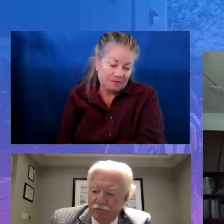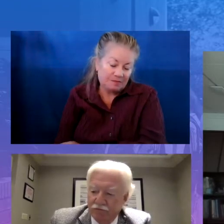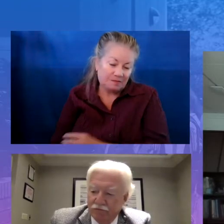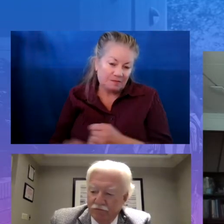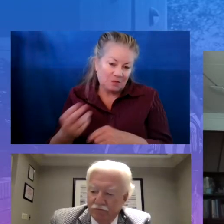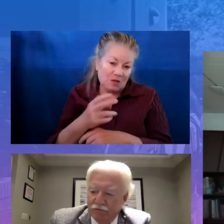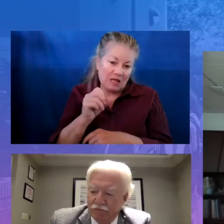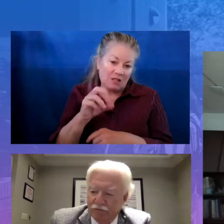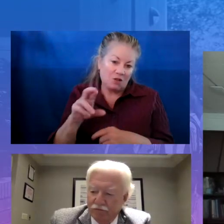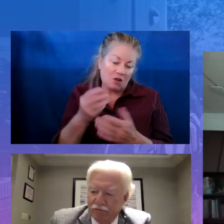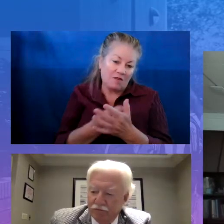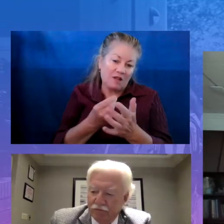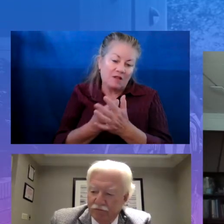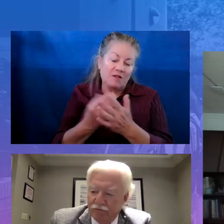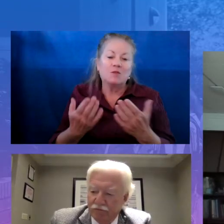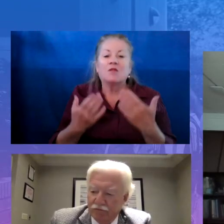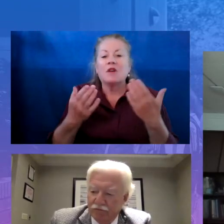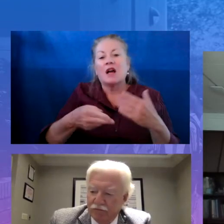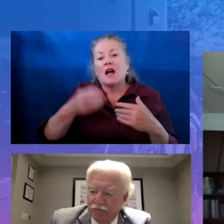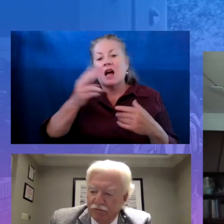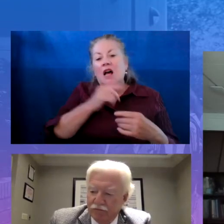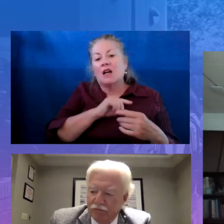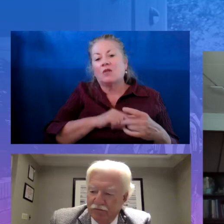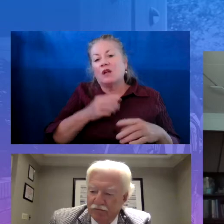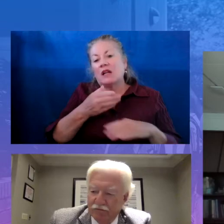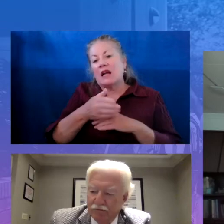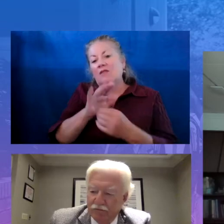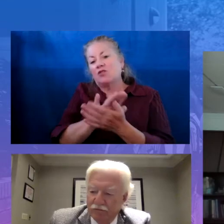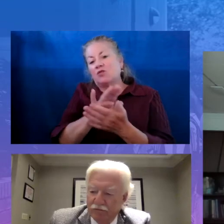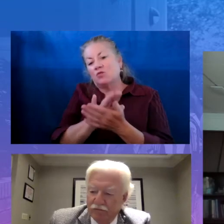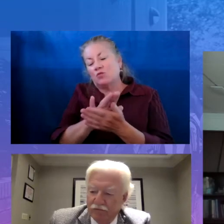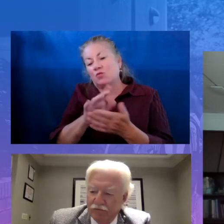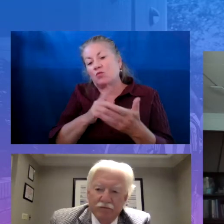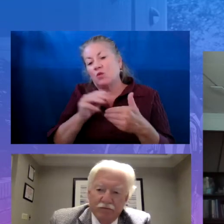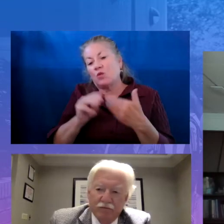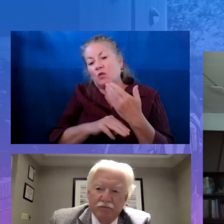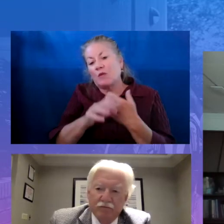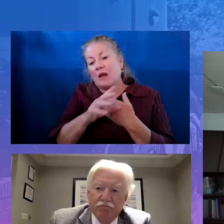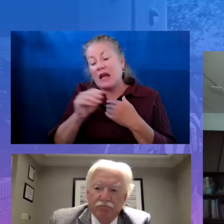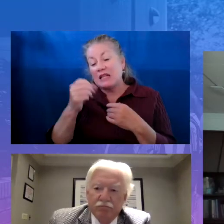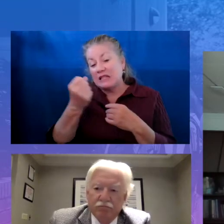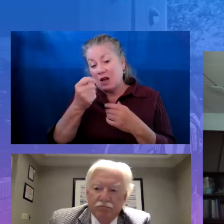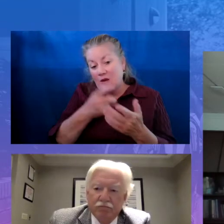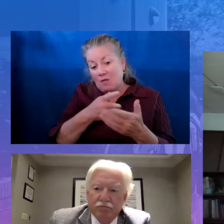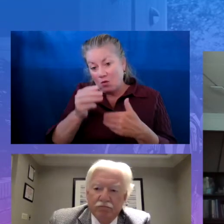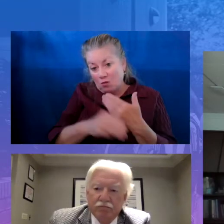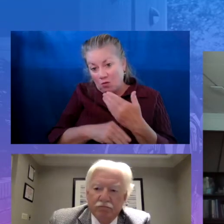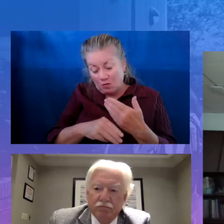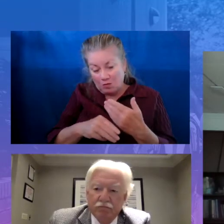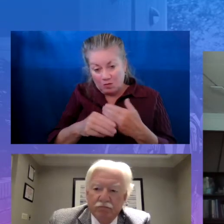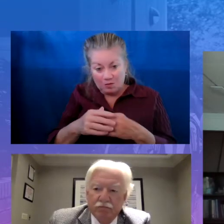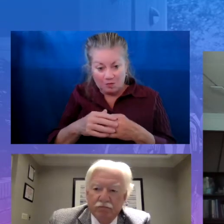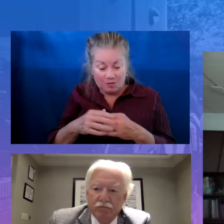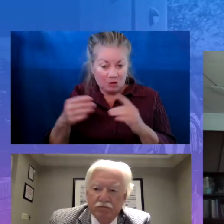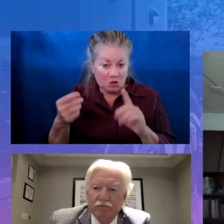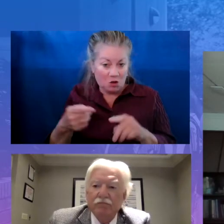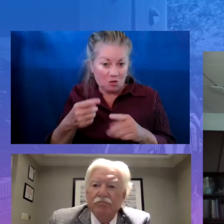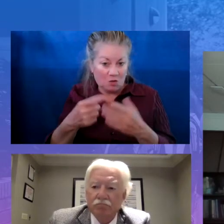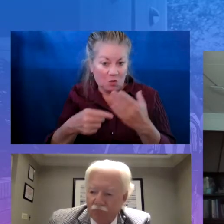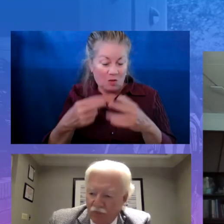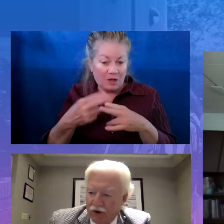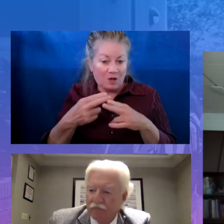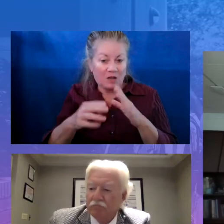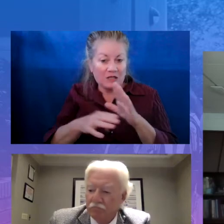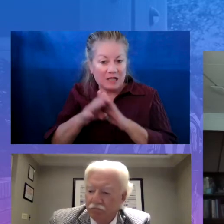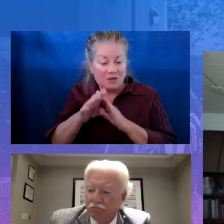-quality after-school programs and Saturday programs targeted around what we call acceleration and recovery